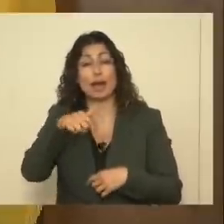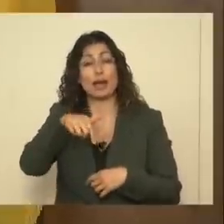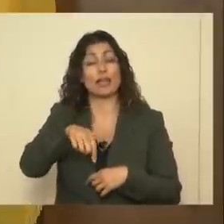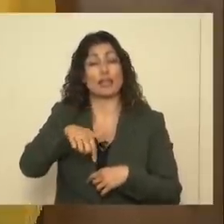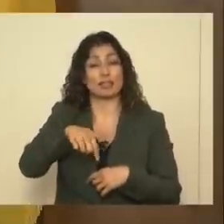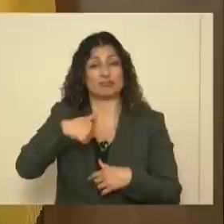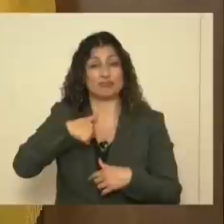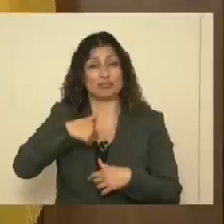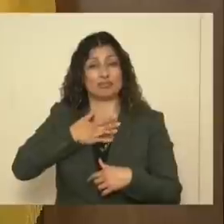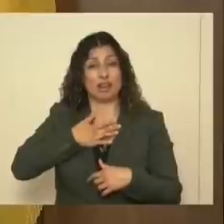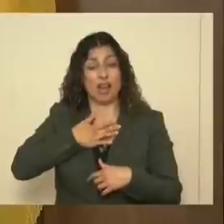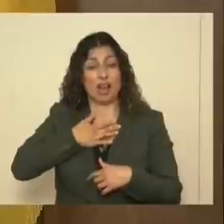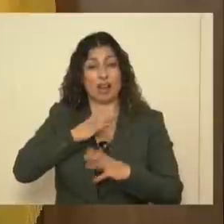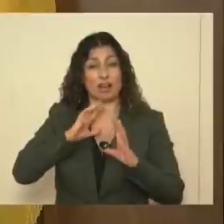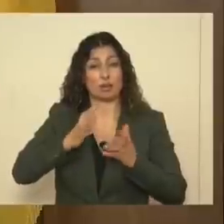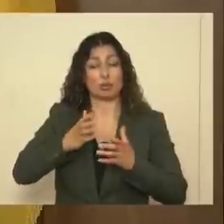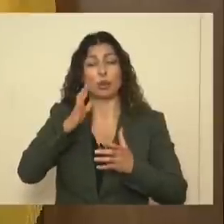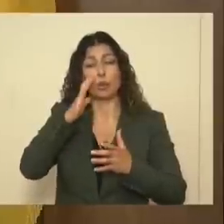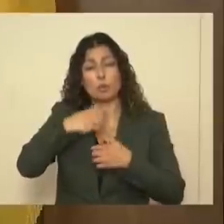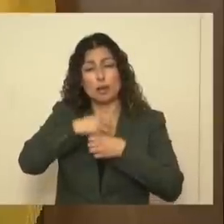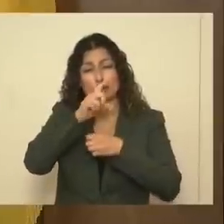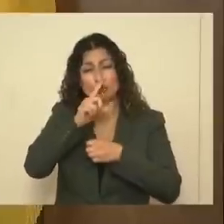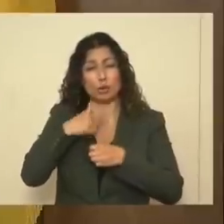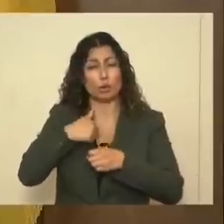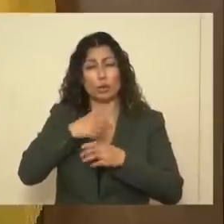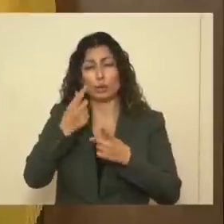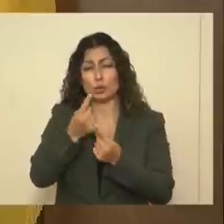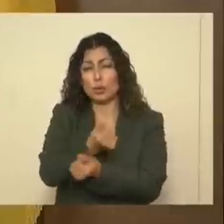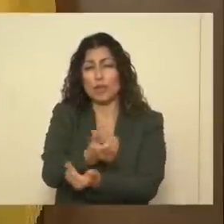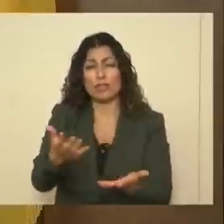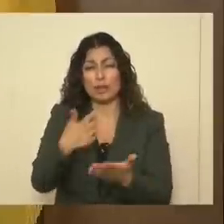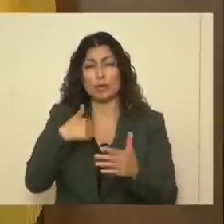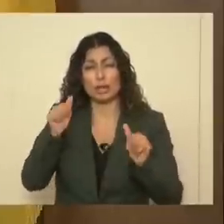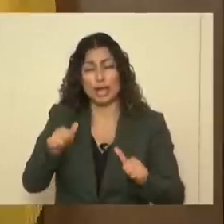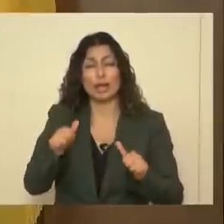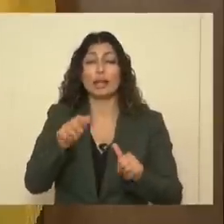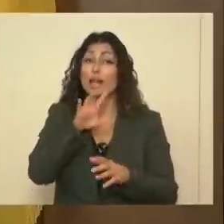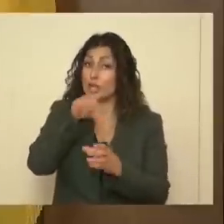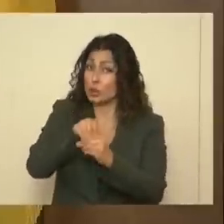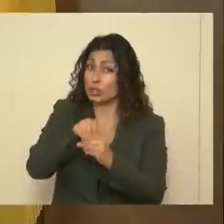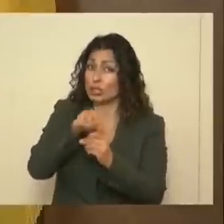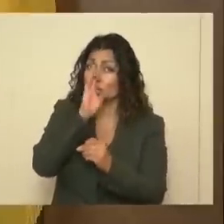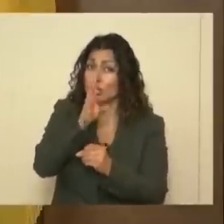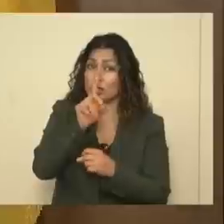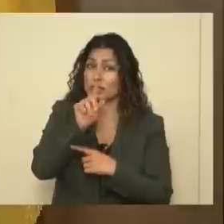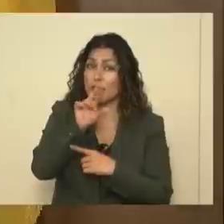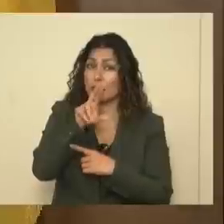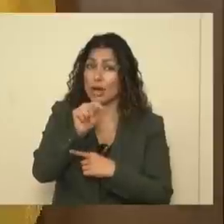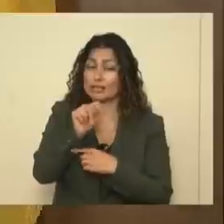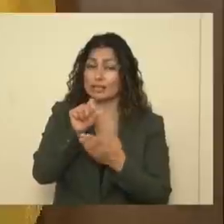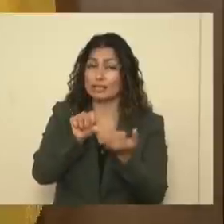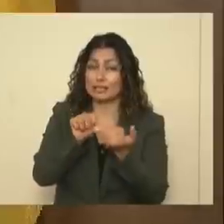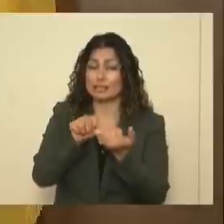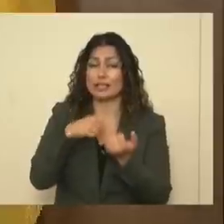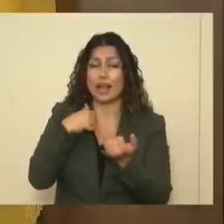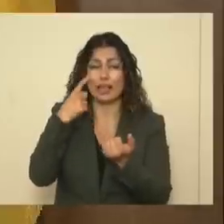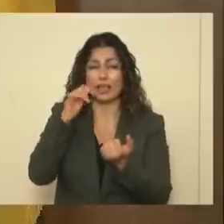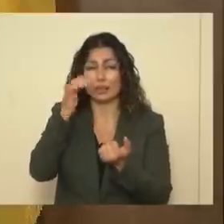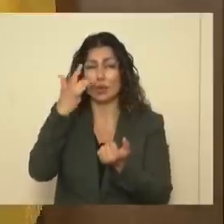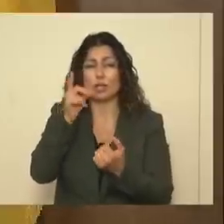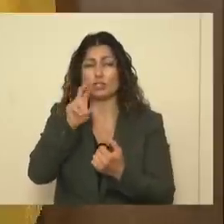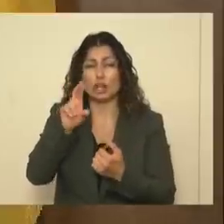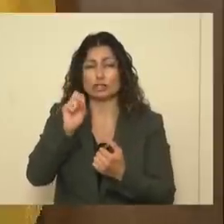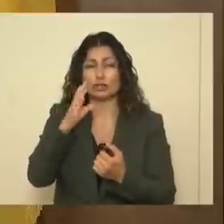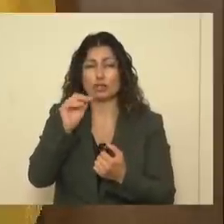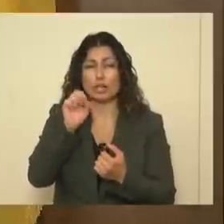will make sure that we do everything in our power, including we're going to talk about direct assistance, which is why I think Dr. Grace is going to talk